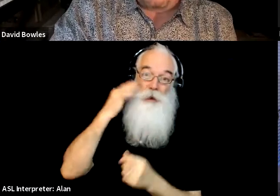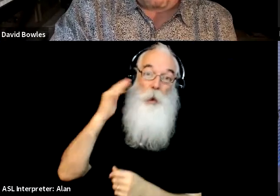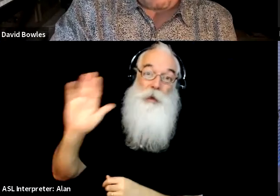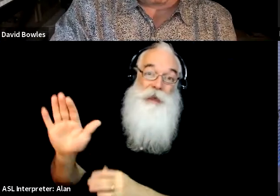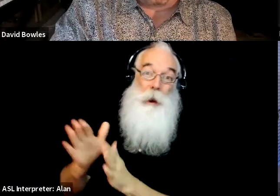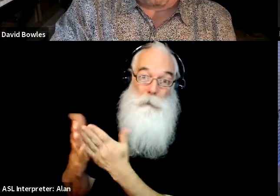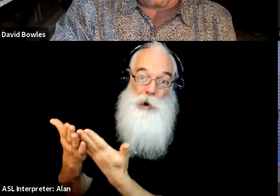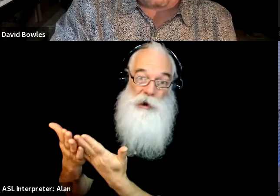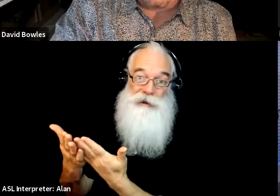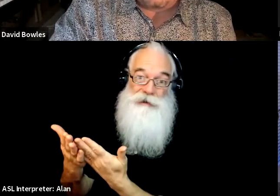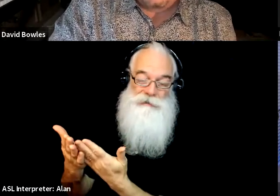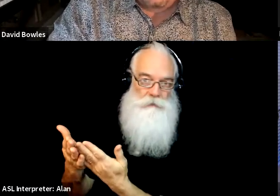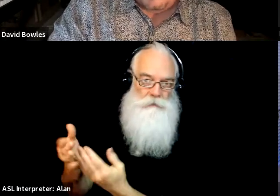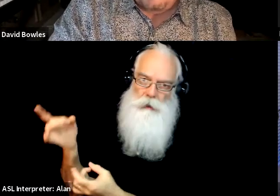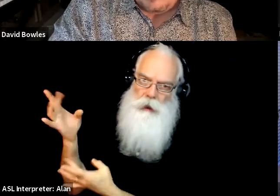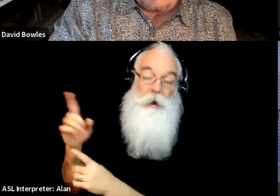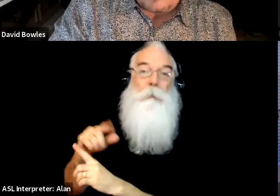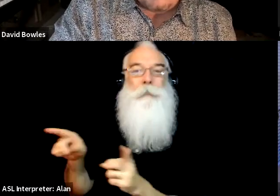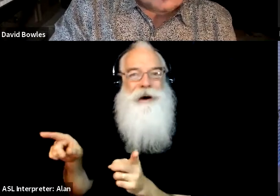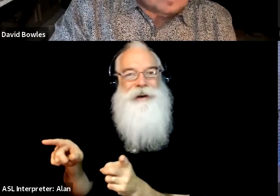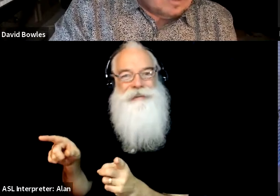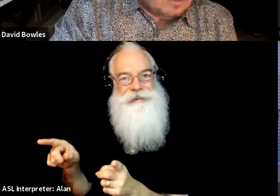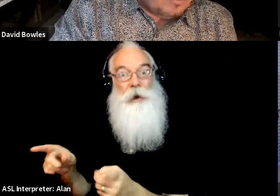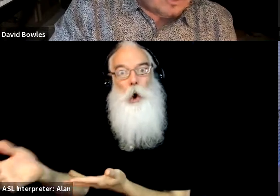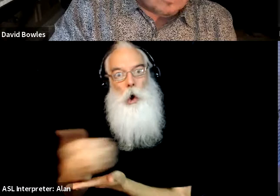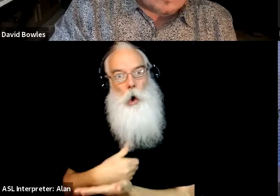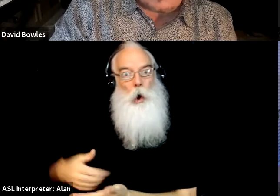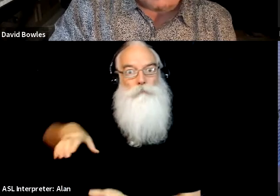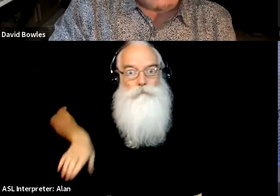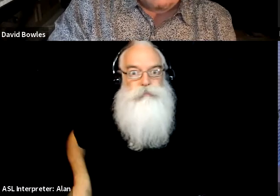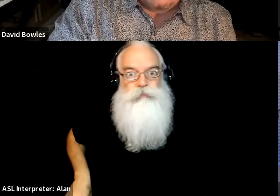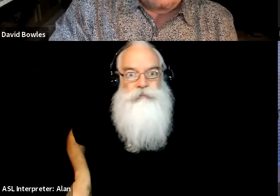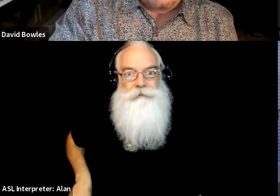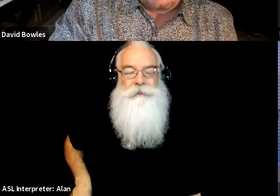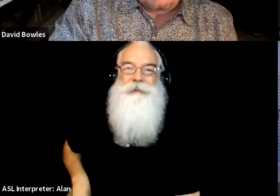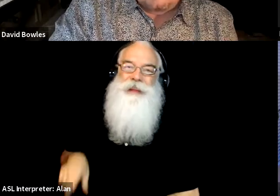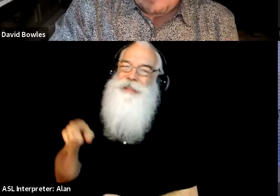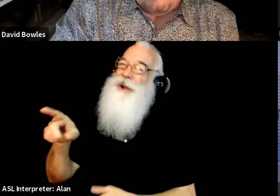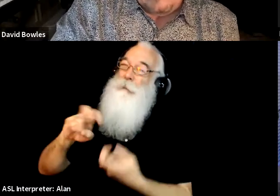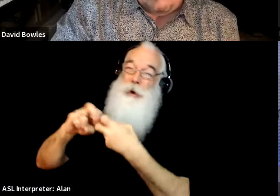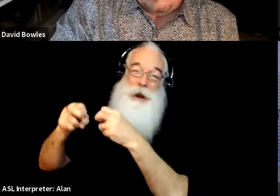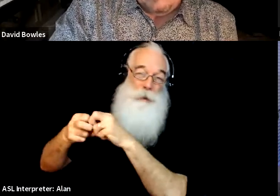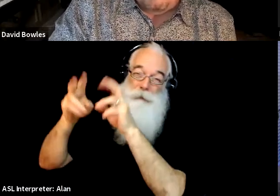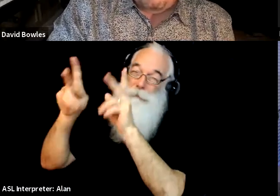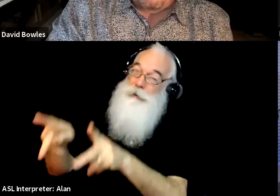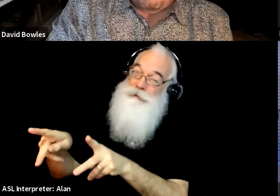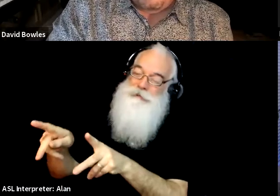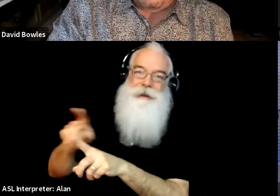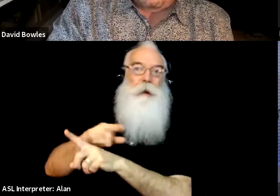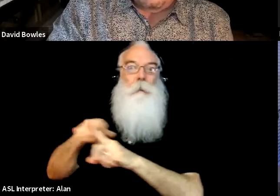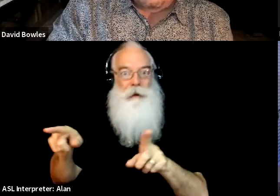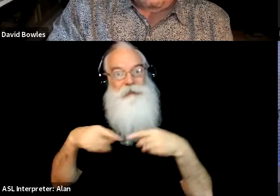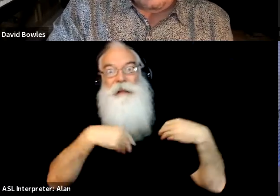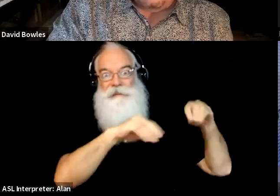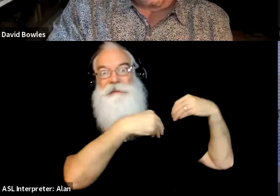you know, pay a massive advance to problematic figures and, and push those books. And, and so, yeah, that kind of a reform